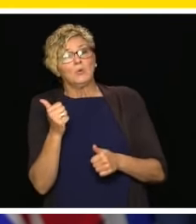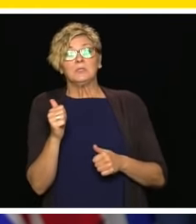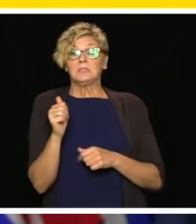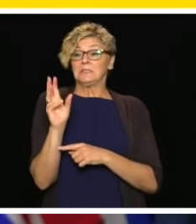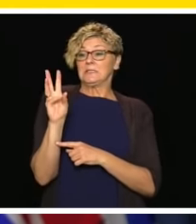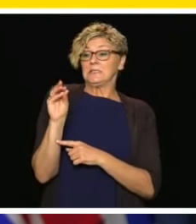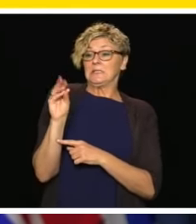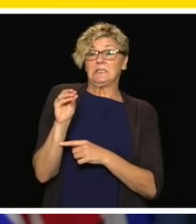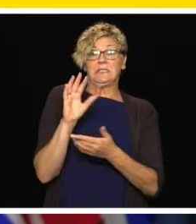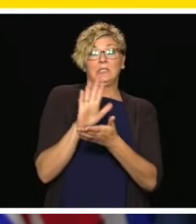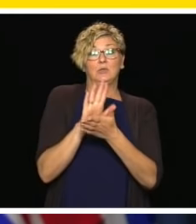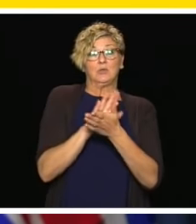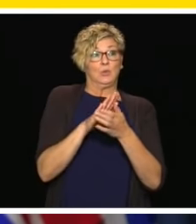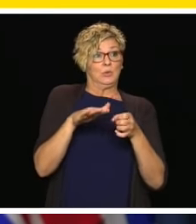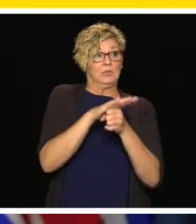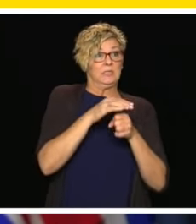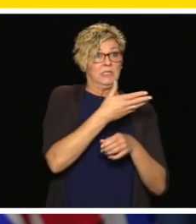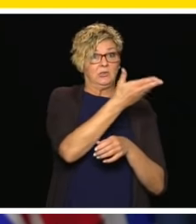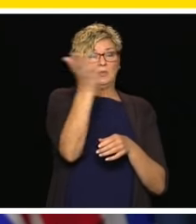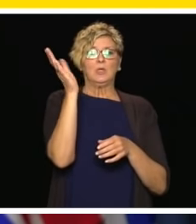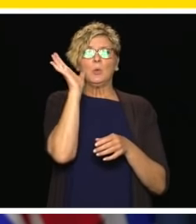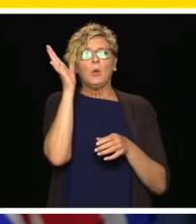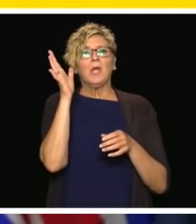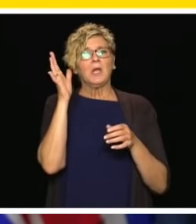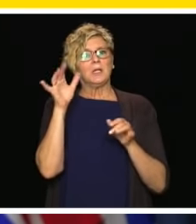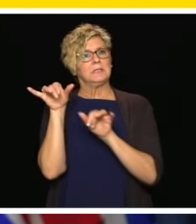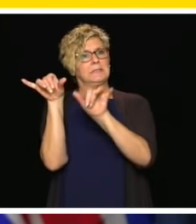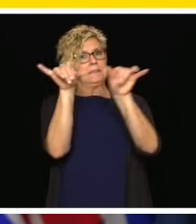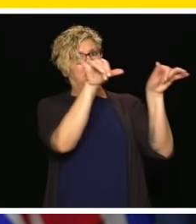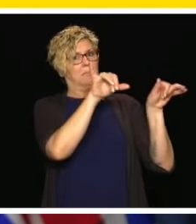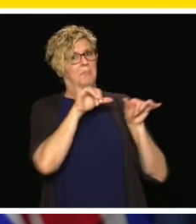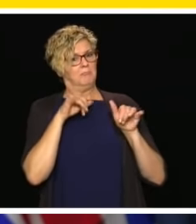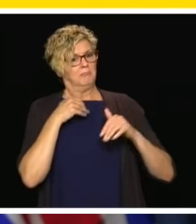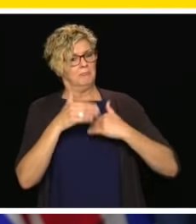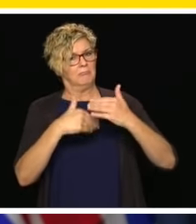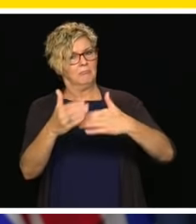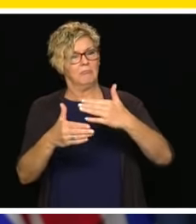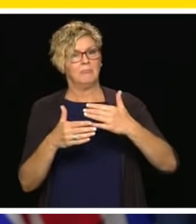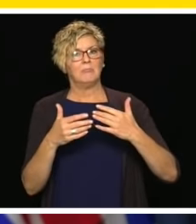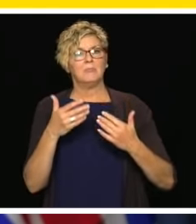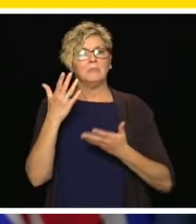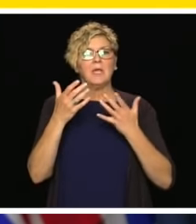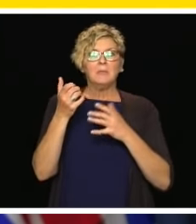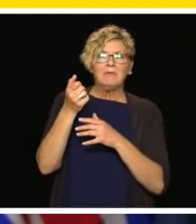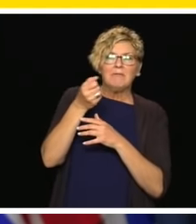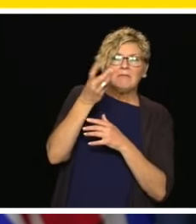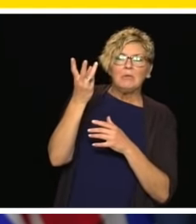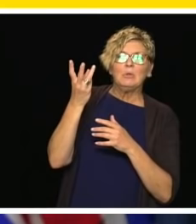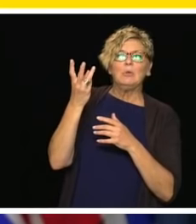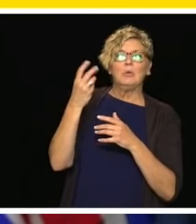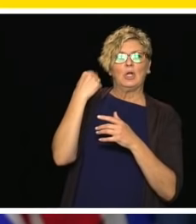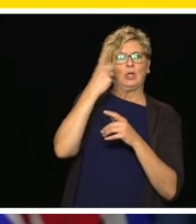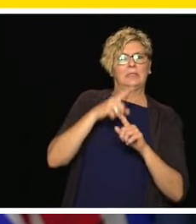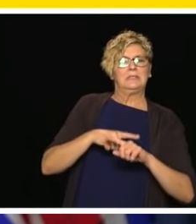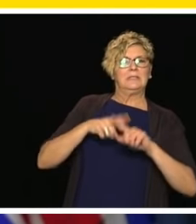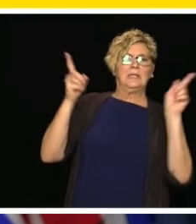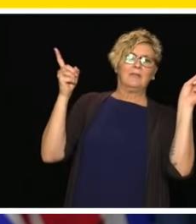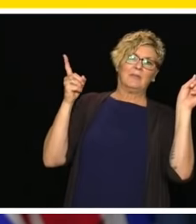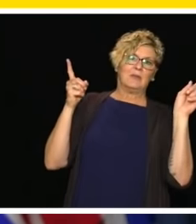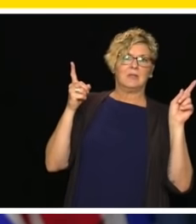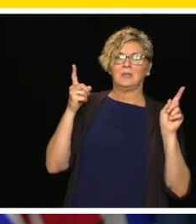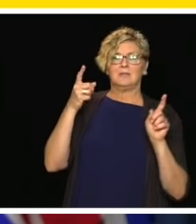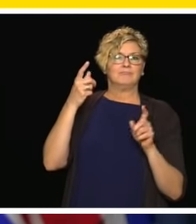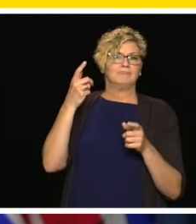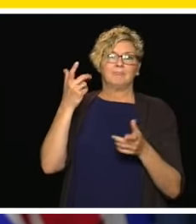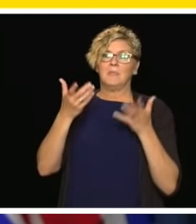across the 60 districts but some of them may have local variations that make a lot of sense because we have elementary schools with as few as 10 kids and we